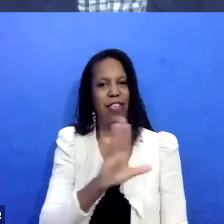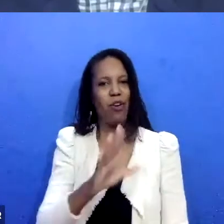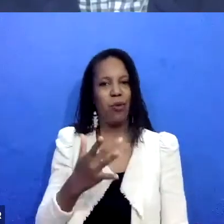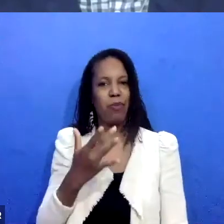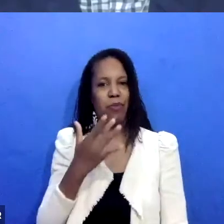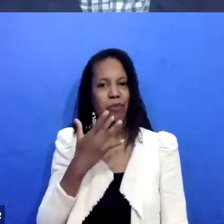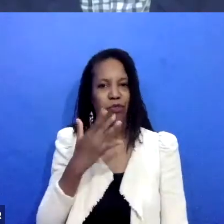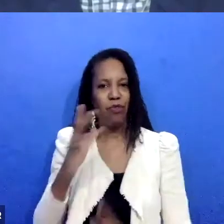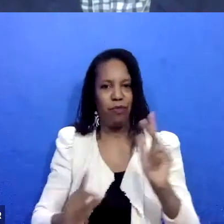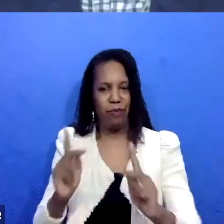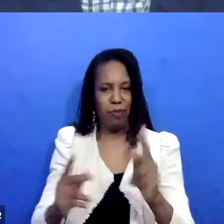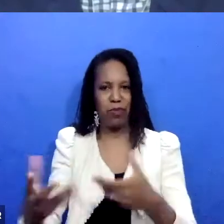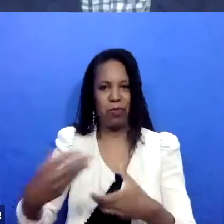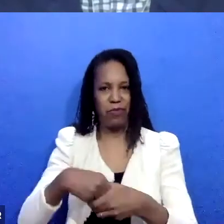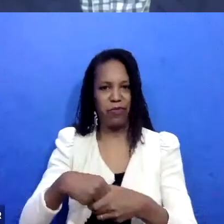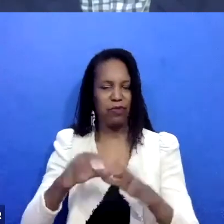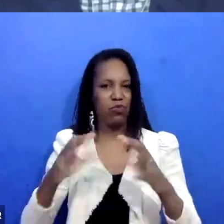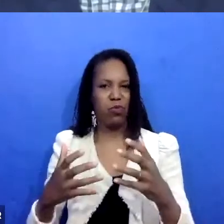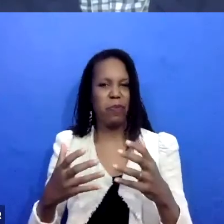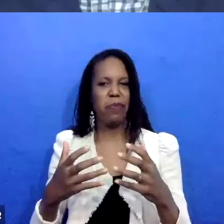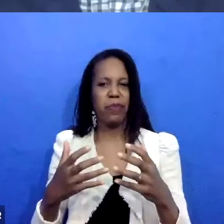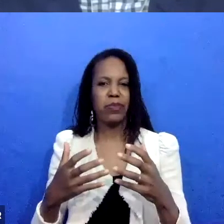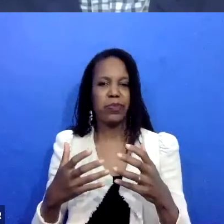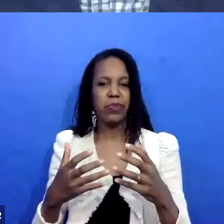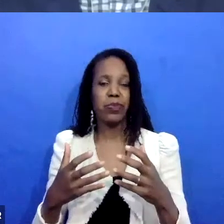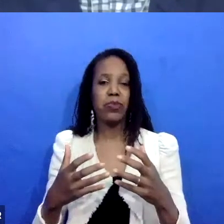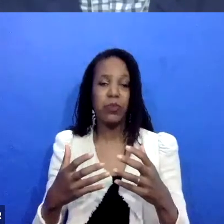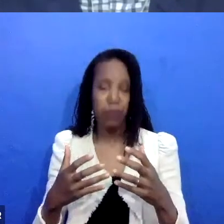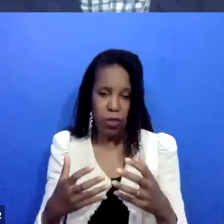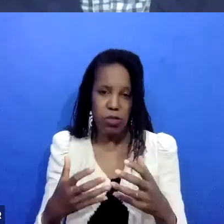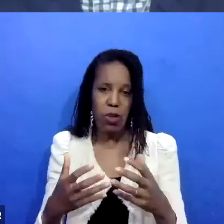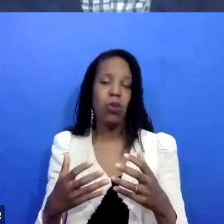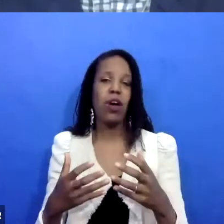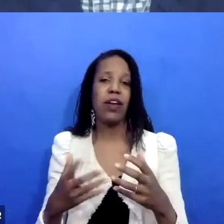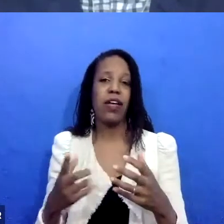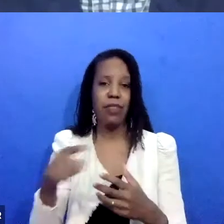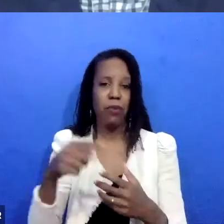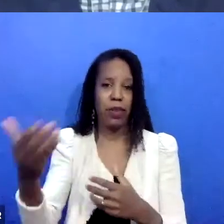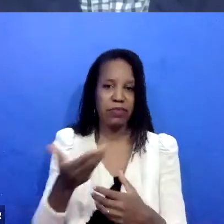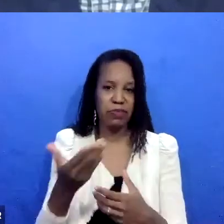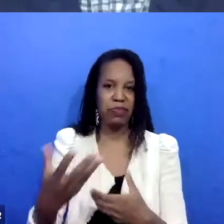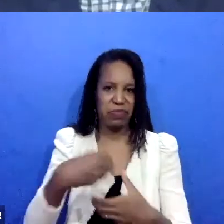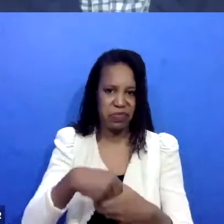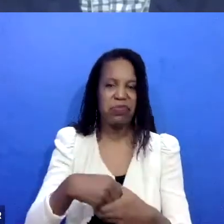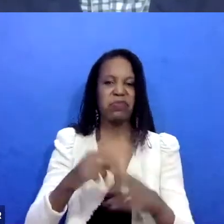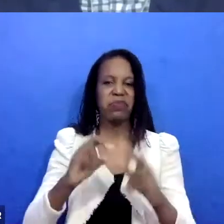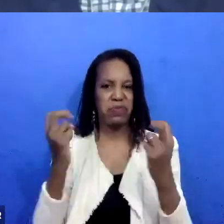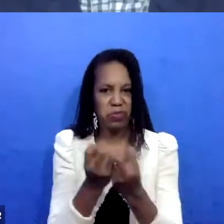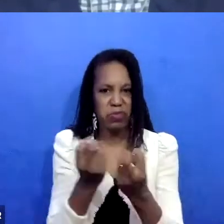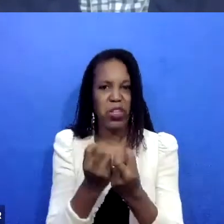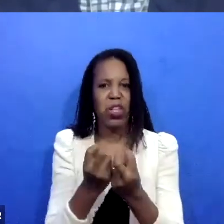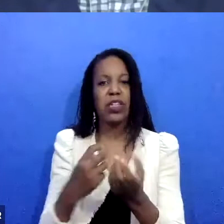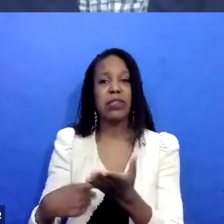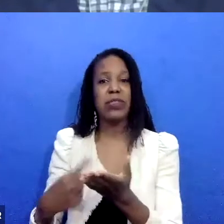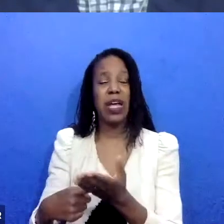meetings, we meet with all those people. And then ideally we're meeting with the person who's caused harm and their supporters together once. And sometimes there's a